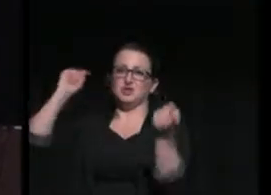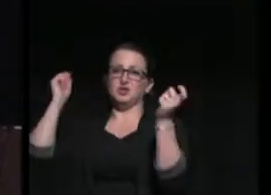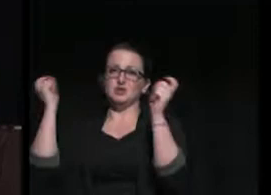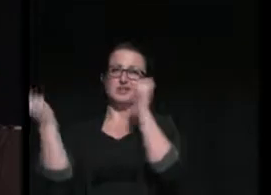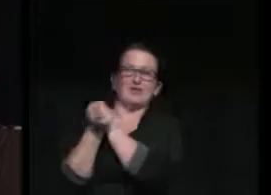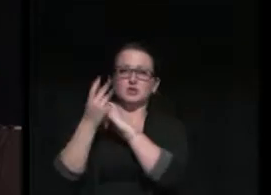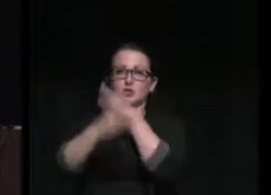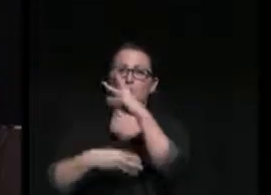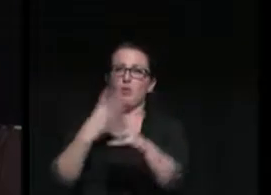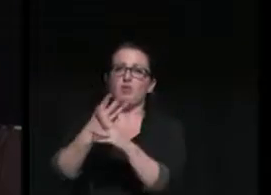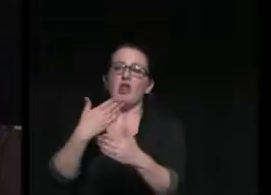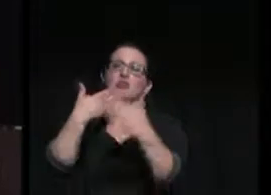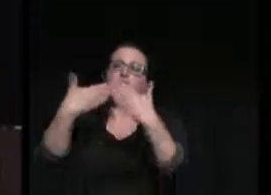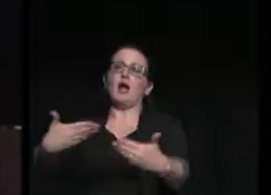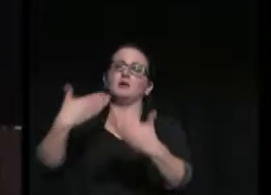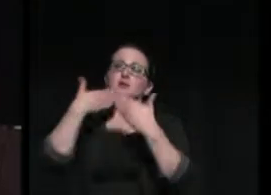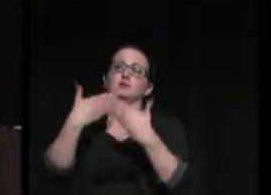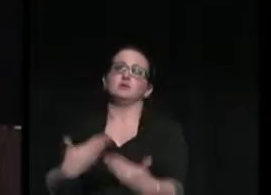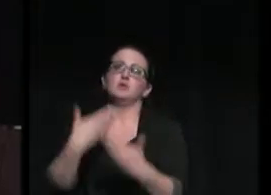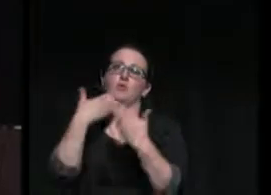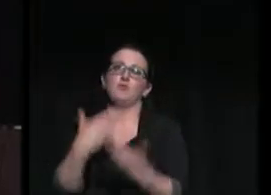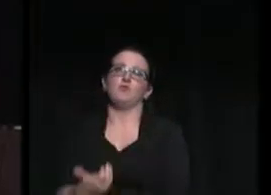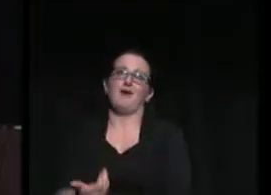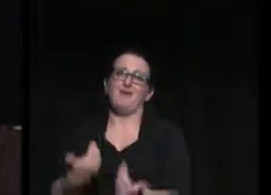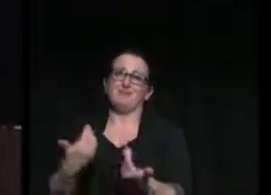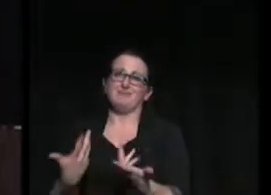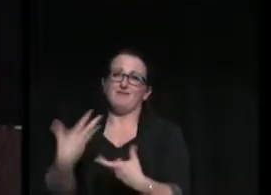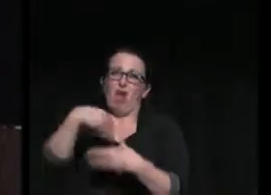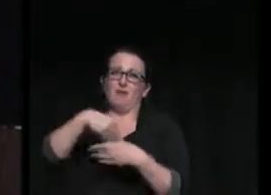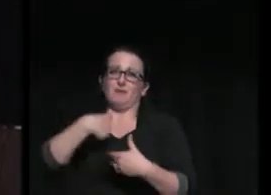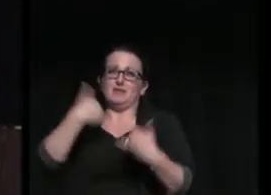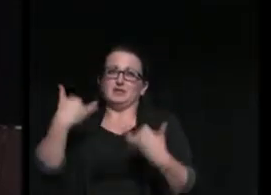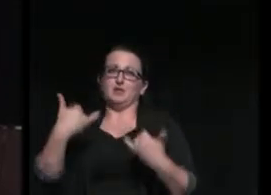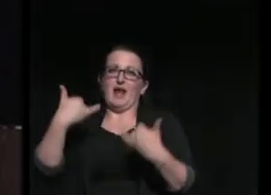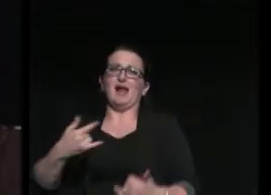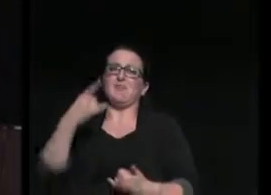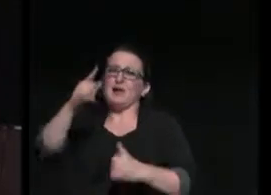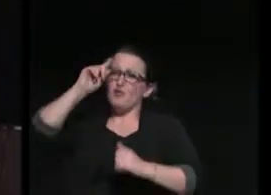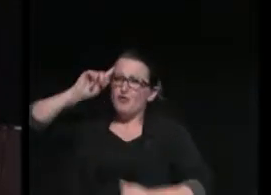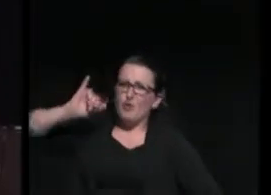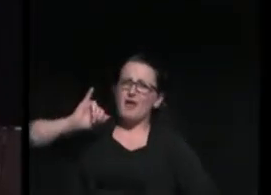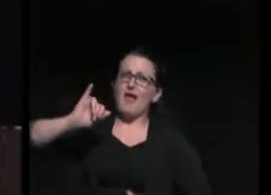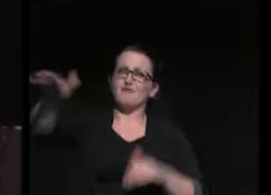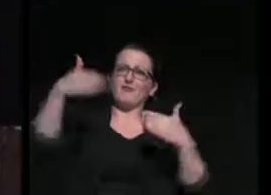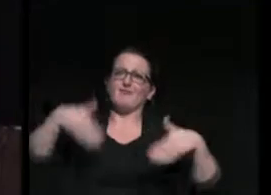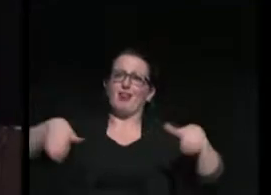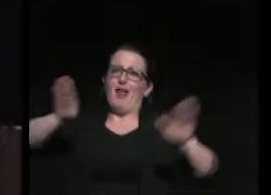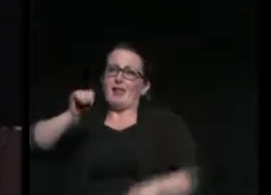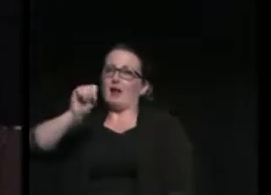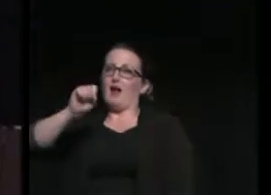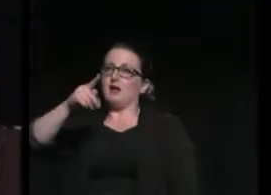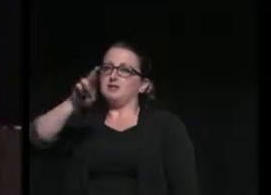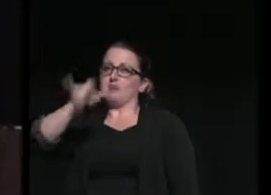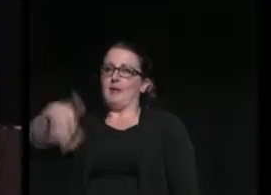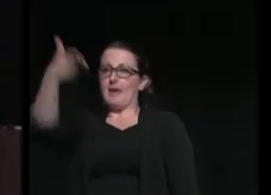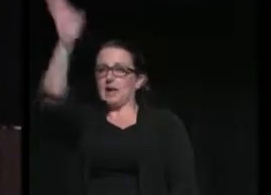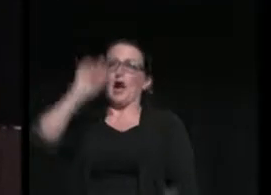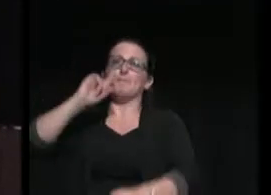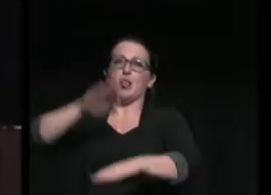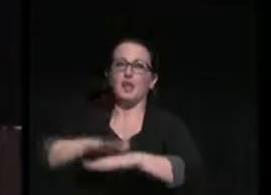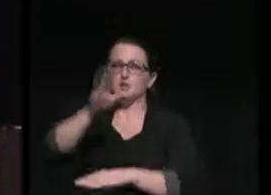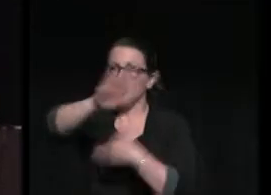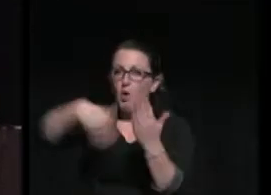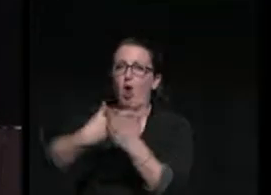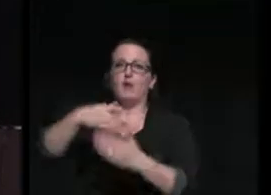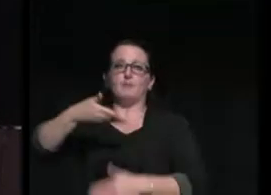Thank you all so much for having me a part of this today. May you forever soar like an osprey. May God bless you all. May God bless the great